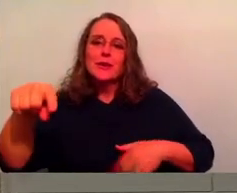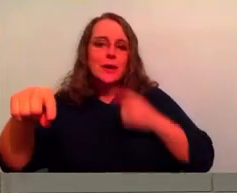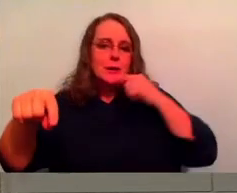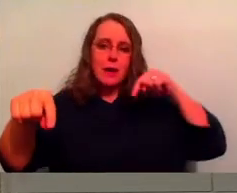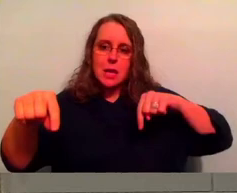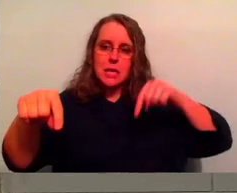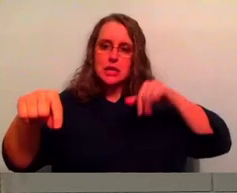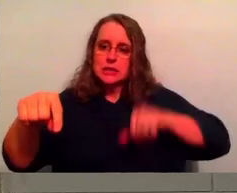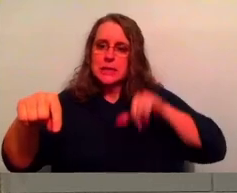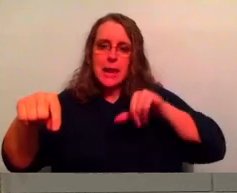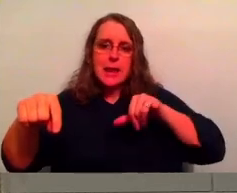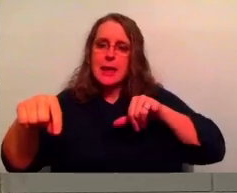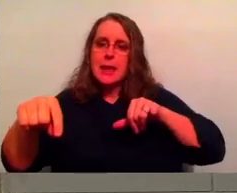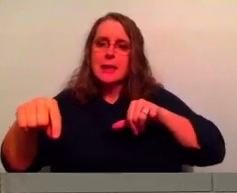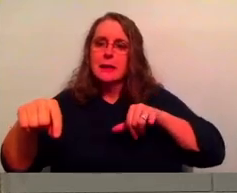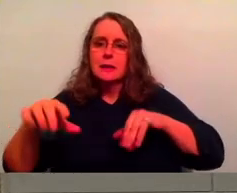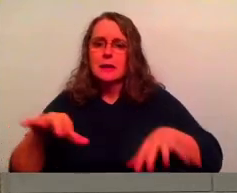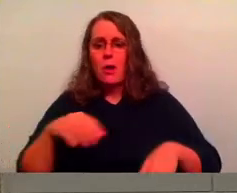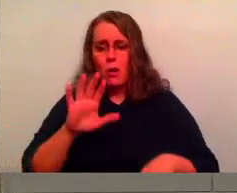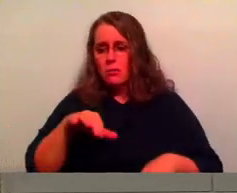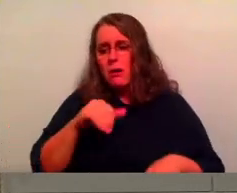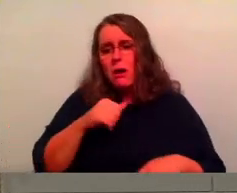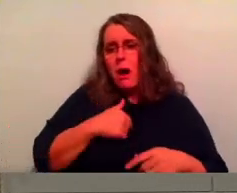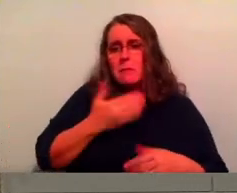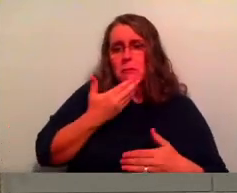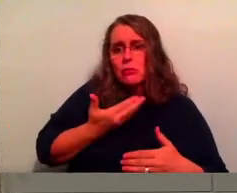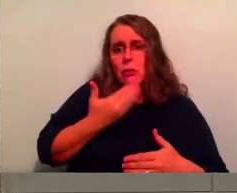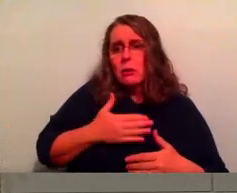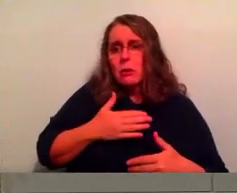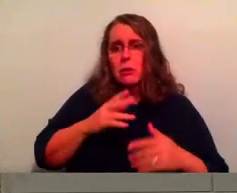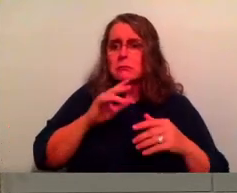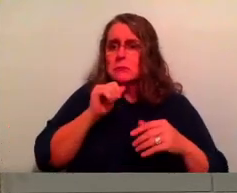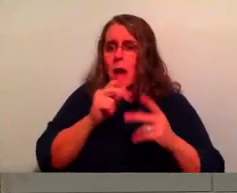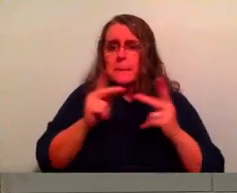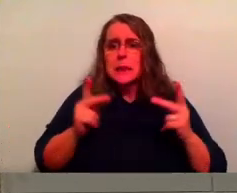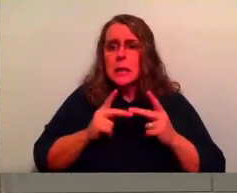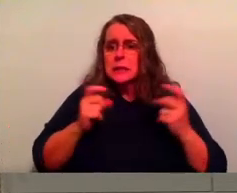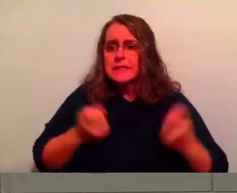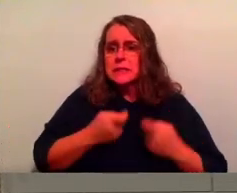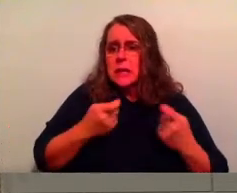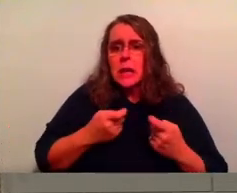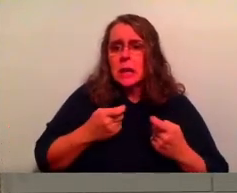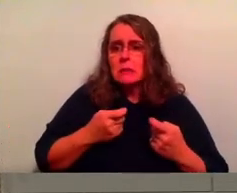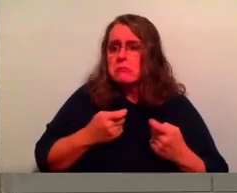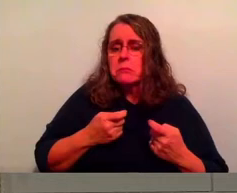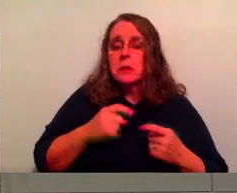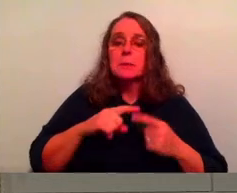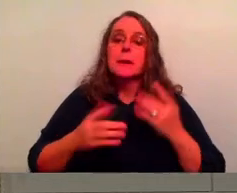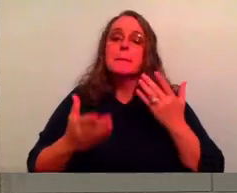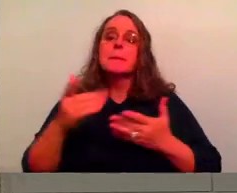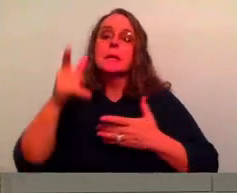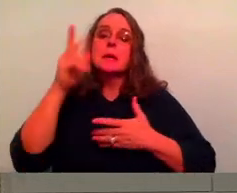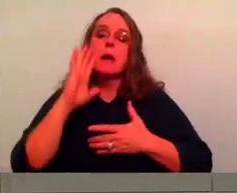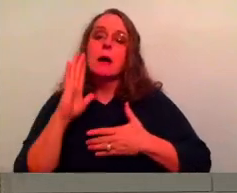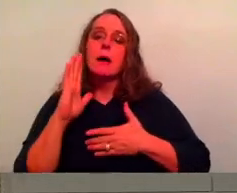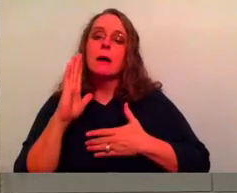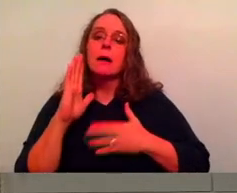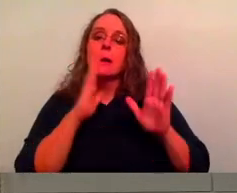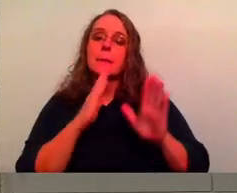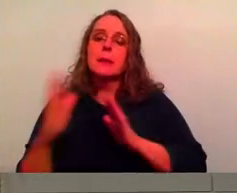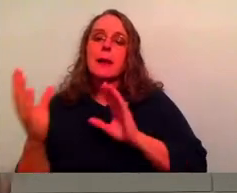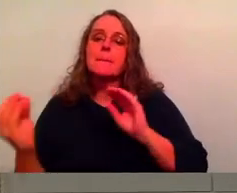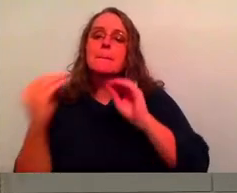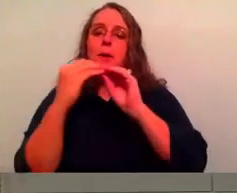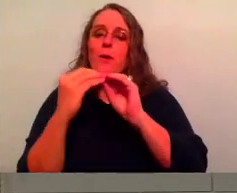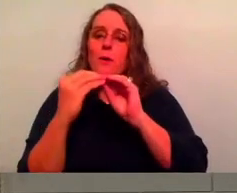I'm, this is good. I'm not, I'm not in a place of sin. I'm not in a place of broken. It's like, but, but maybe God has more. And, and, again, that kind of falls back on our human